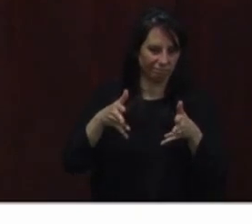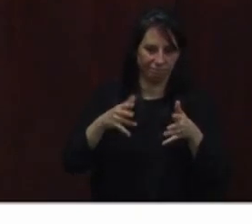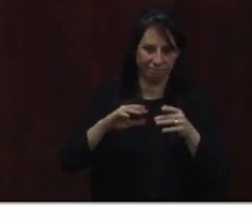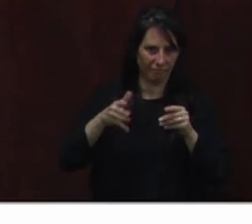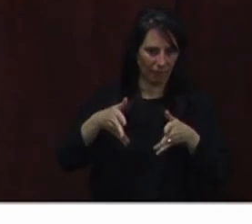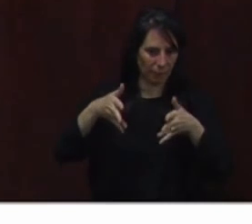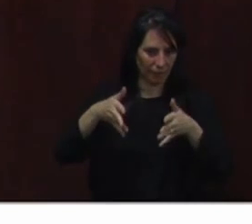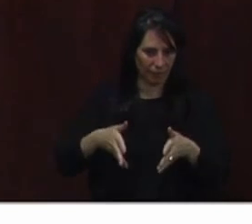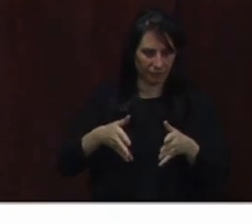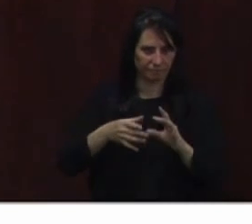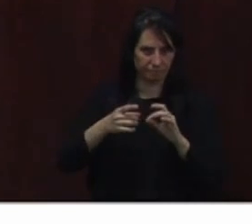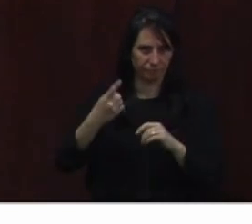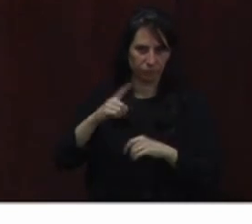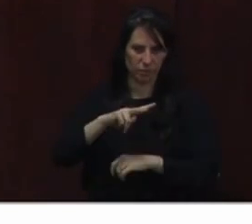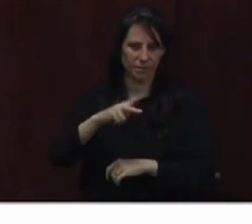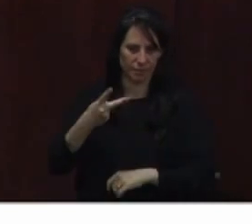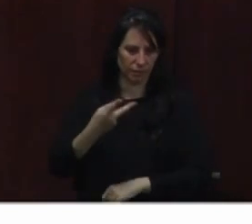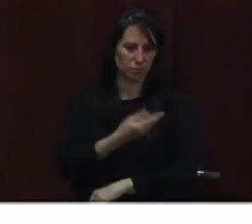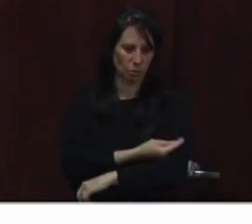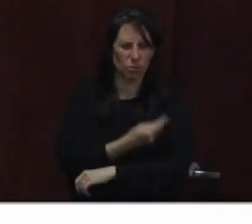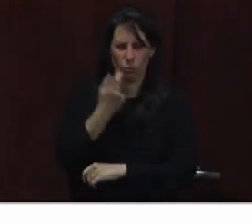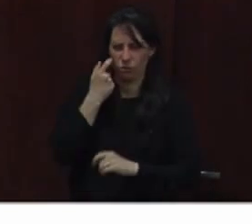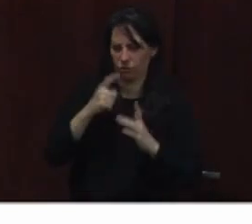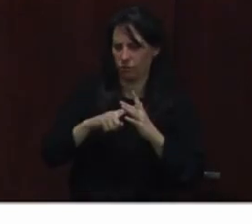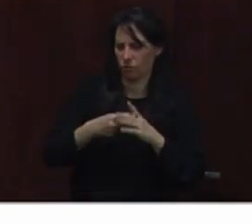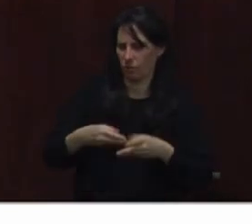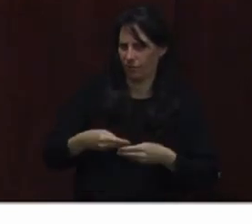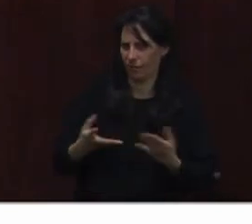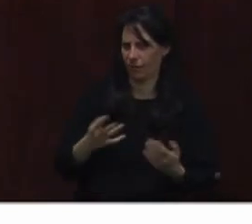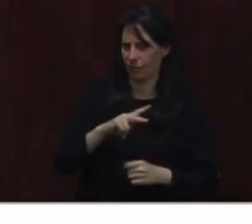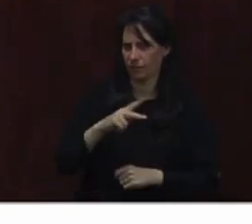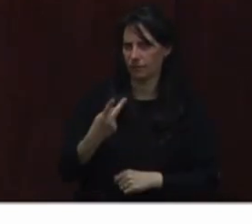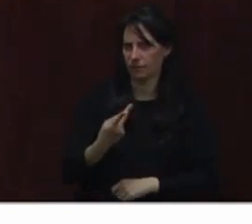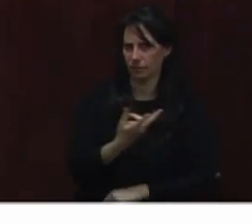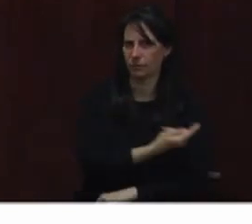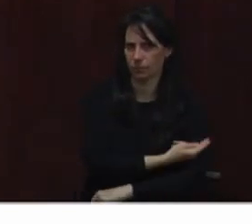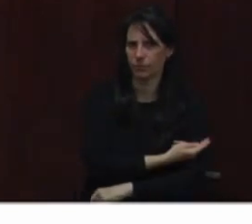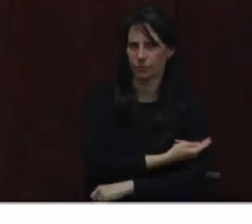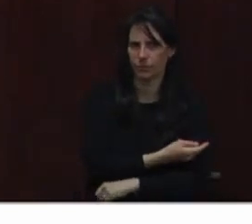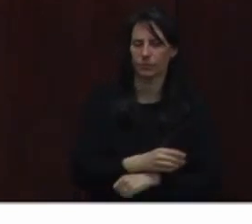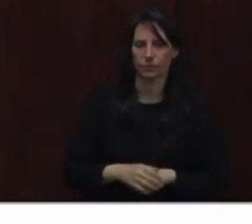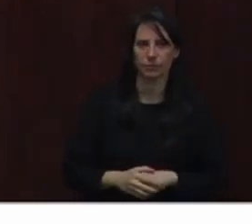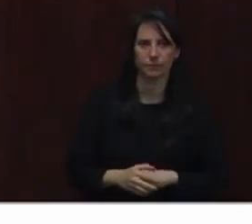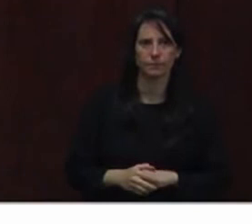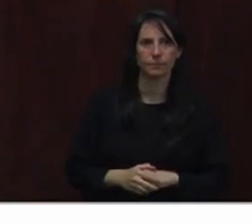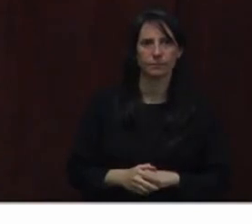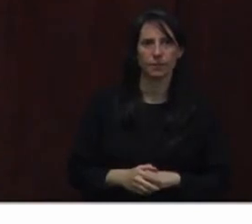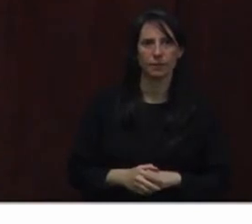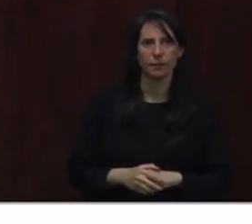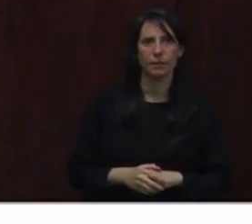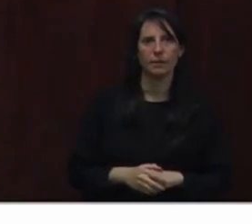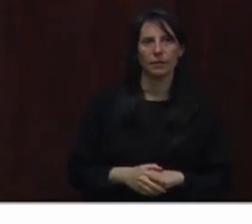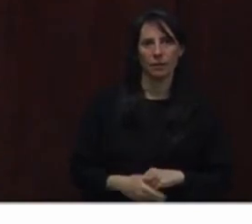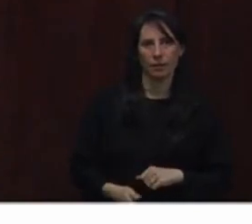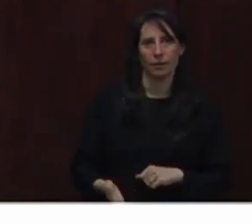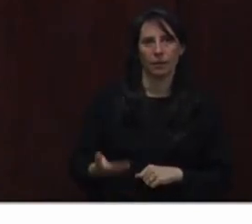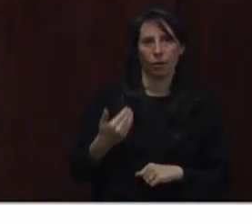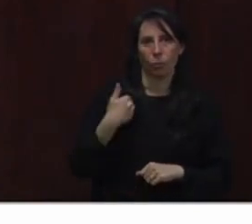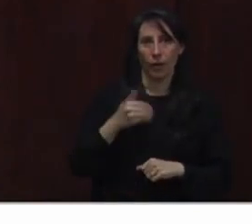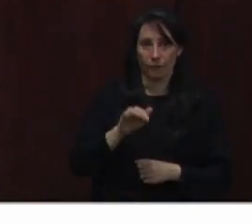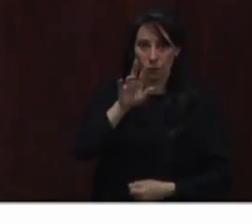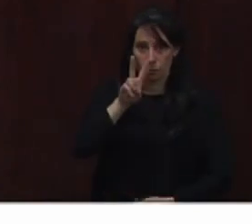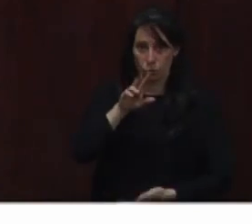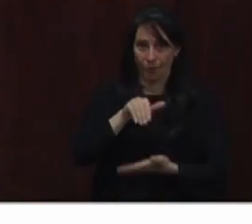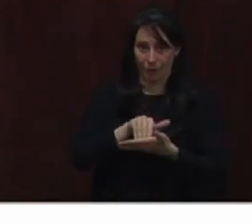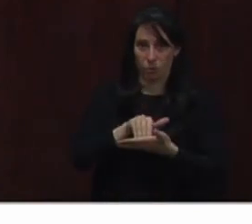is second-dose administrations, which just started recently. We have about 2,000 doses from two Mission Health